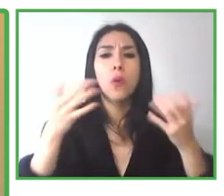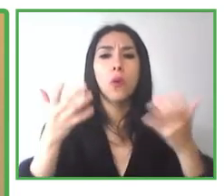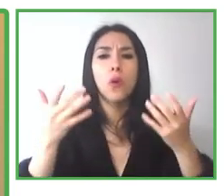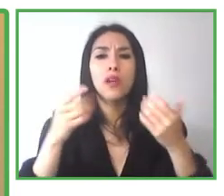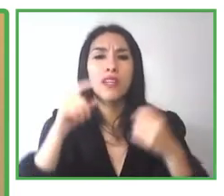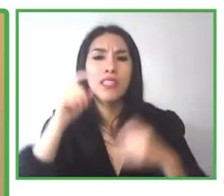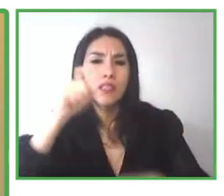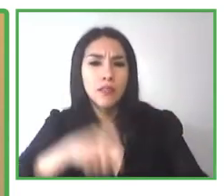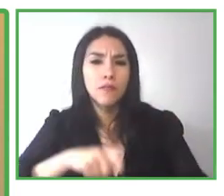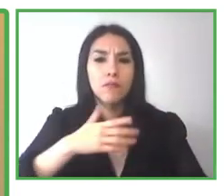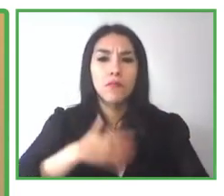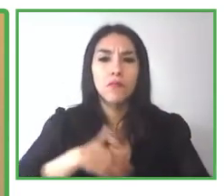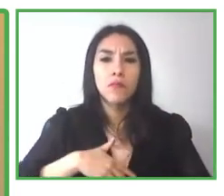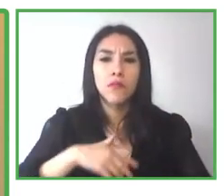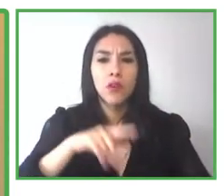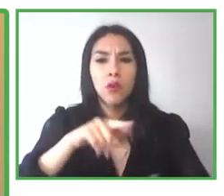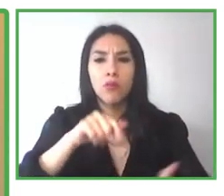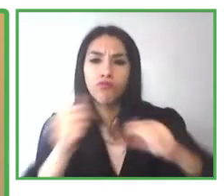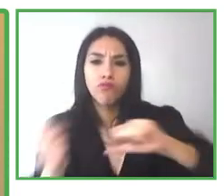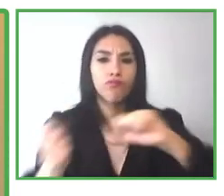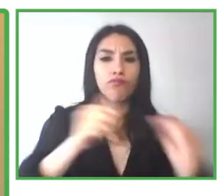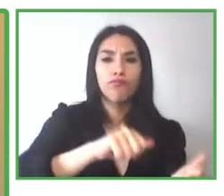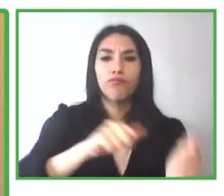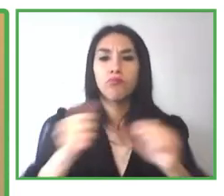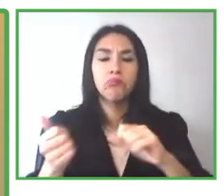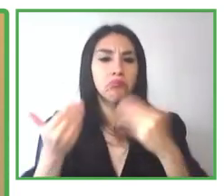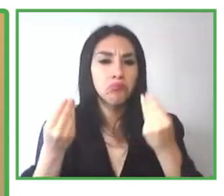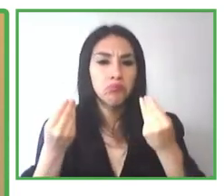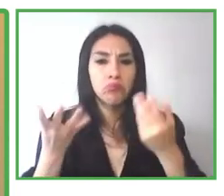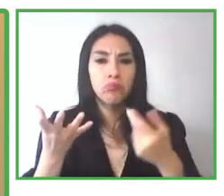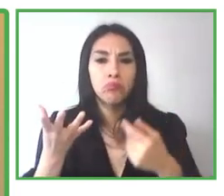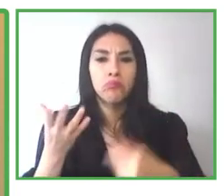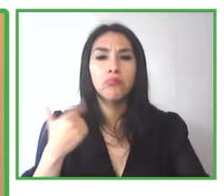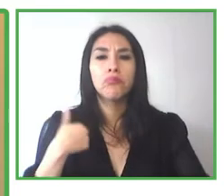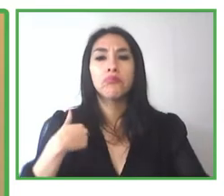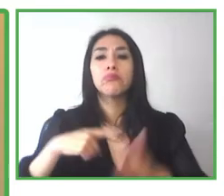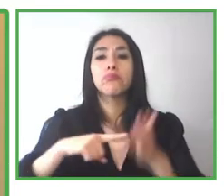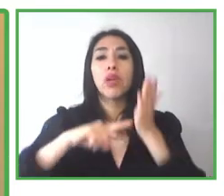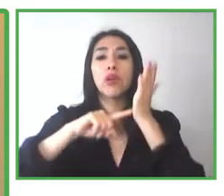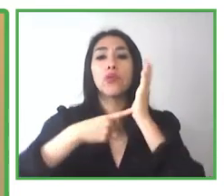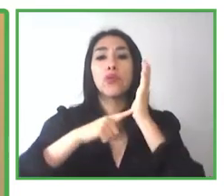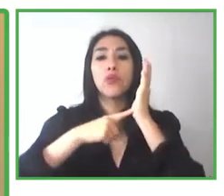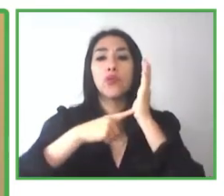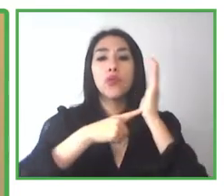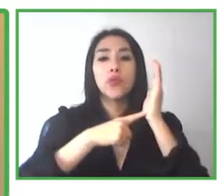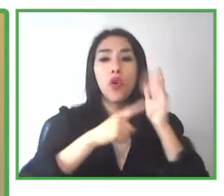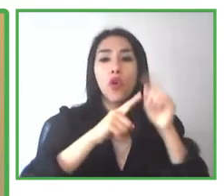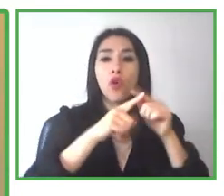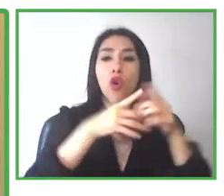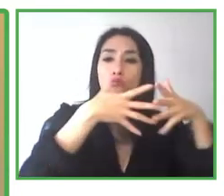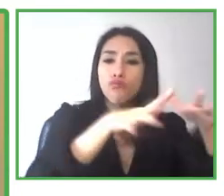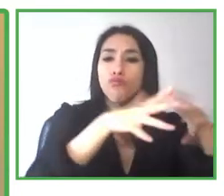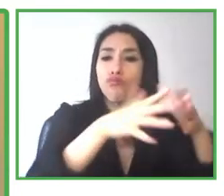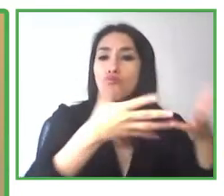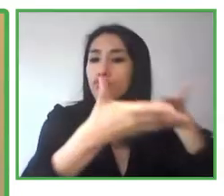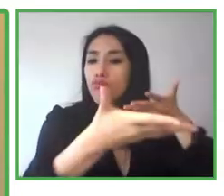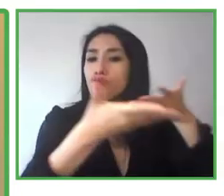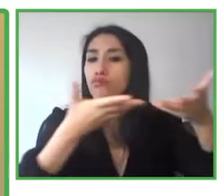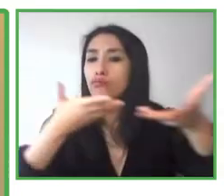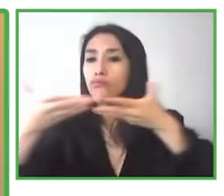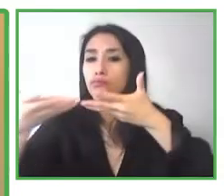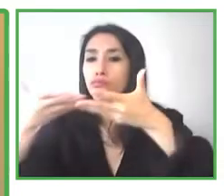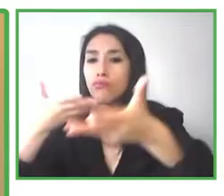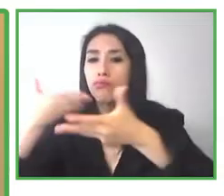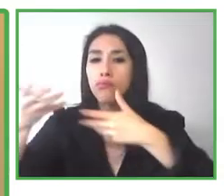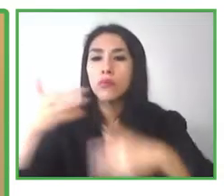And while we still have a long way to go, I'd like to share a bit about what Seeing AI is today. And we have a